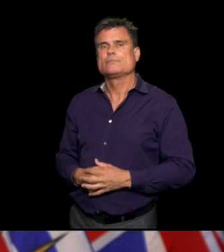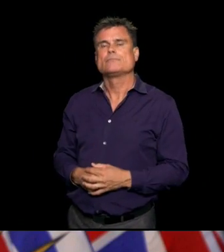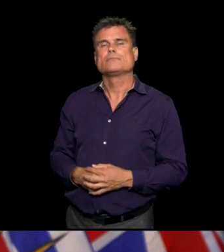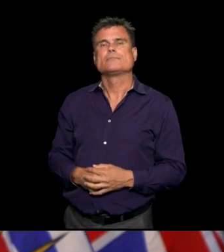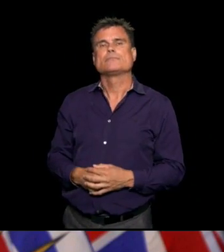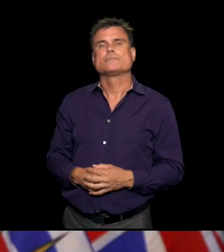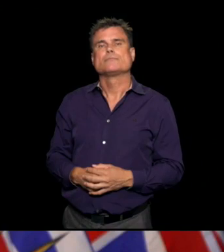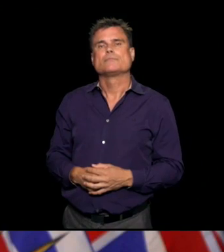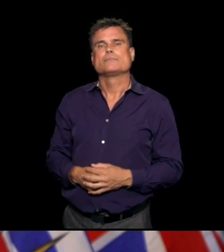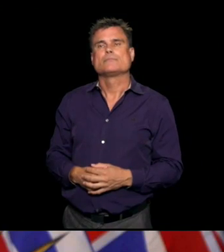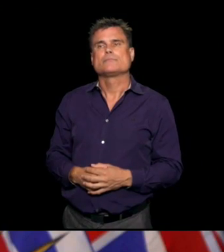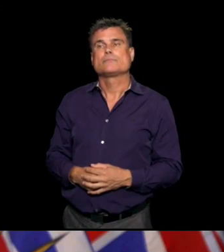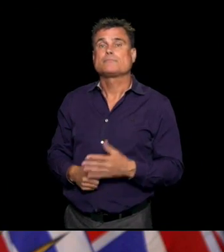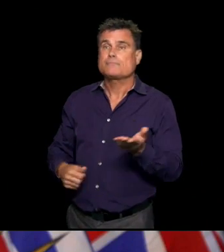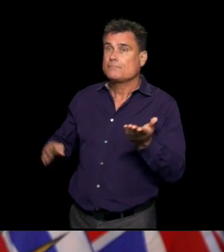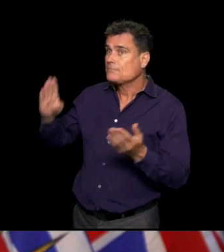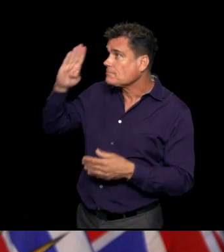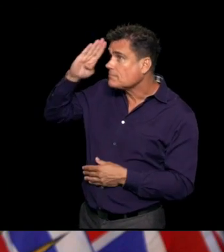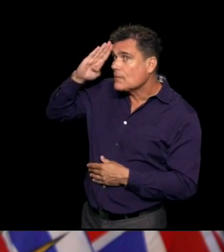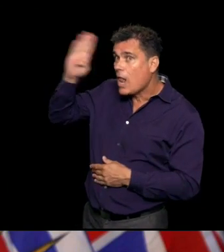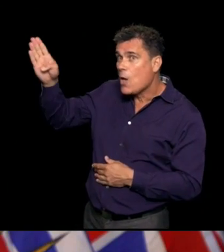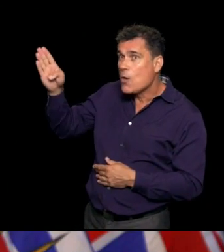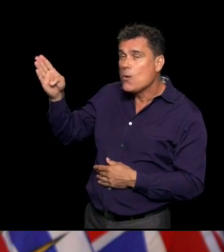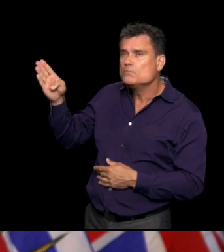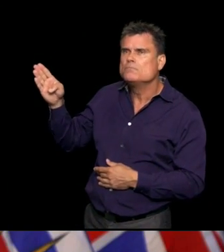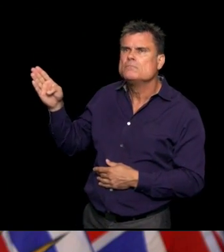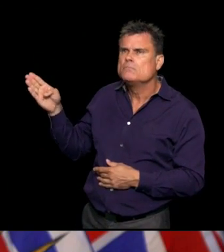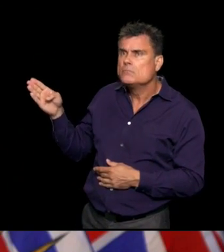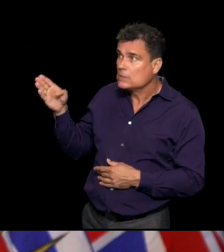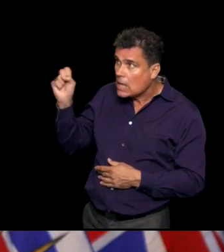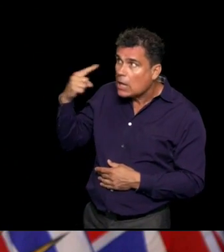business in Vancouver. Hello, can you hear me now?